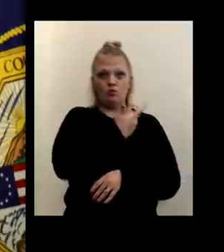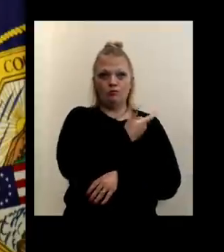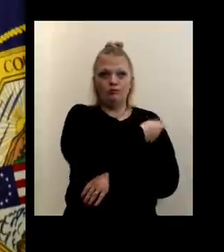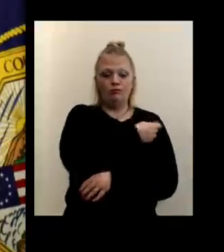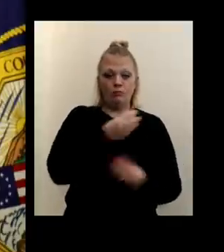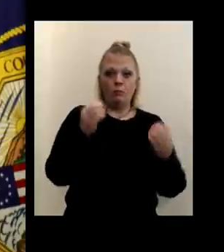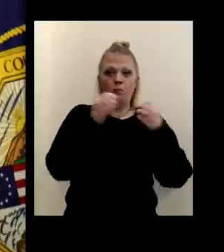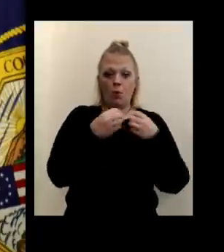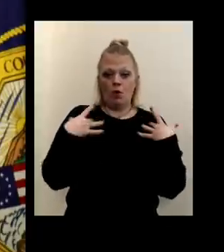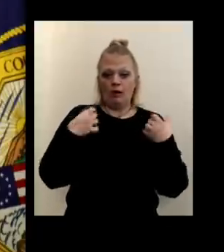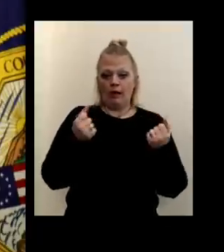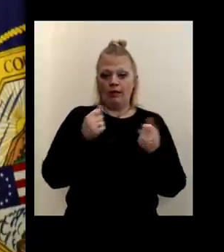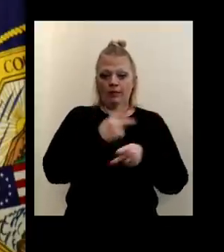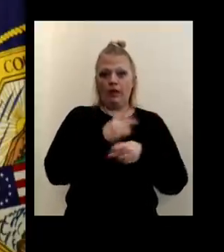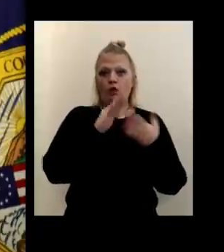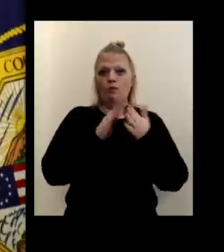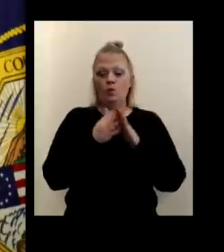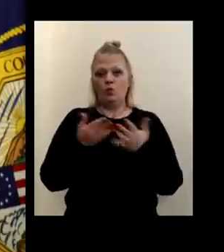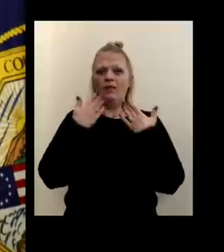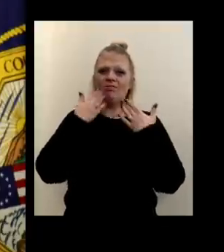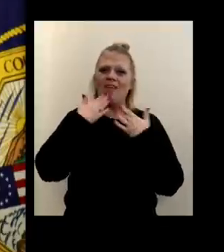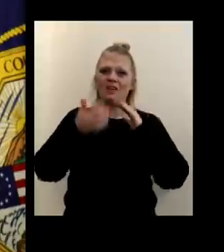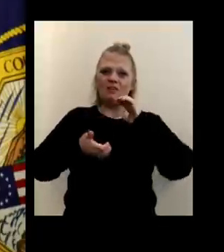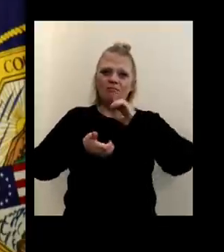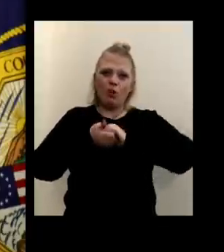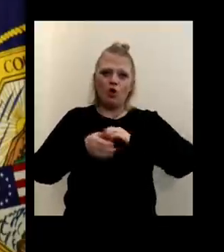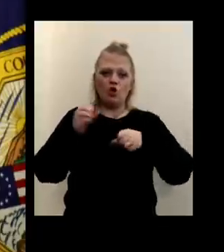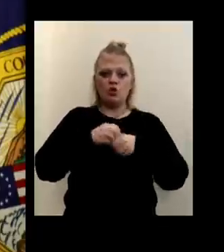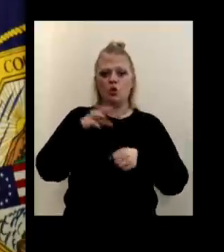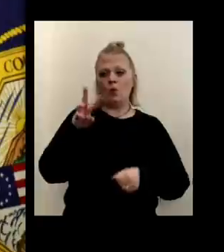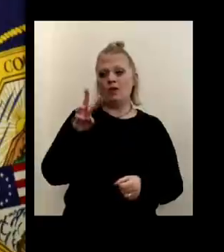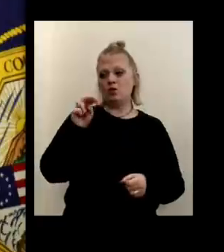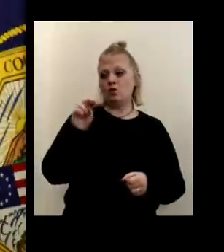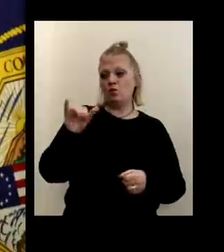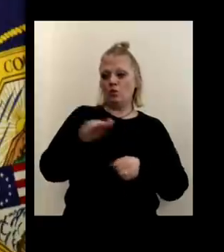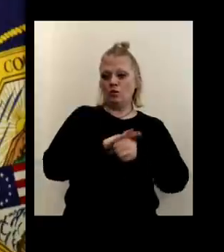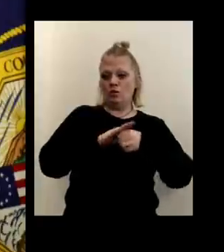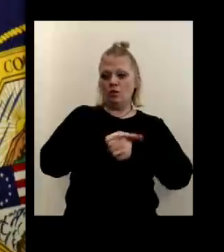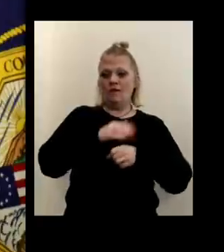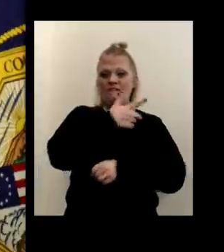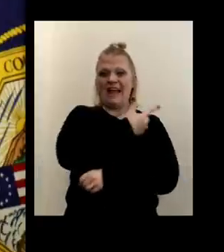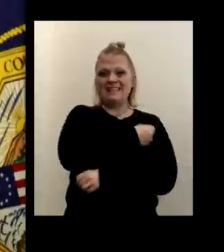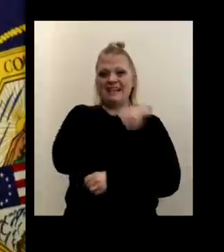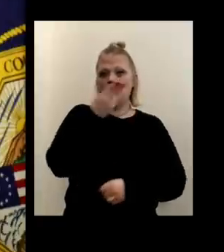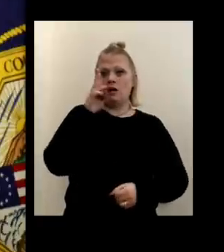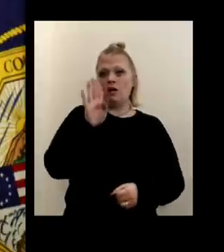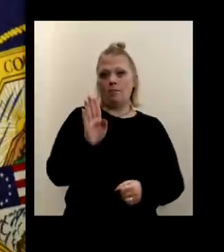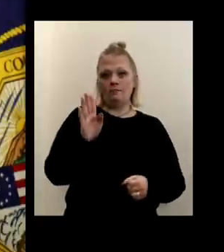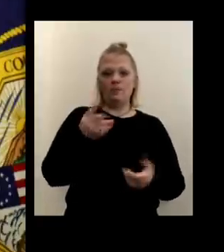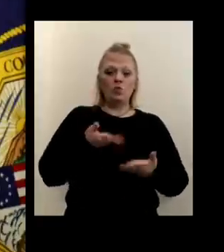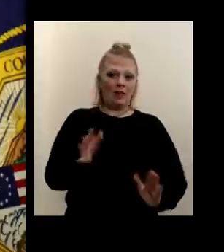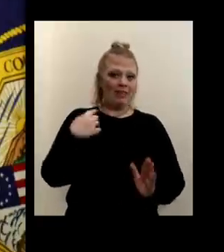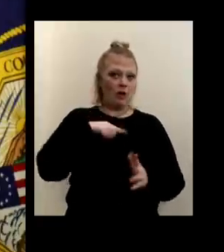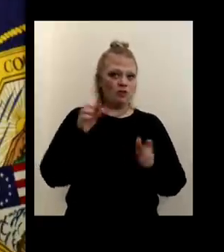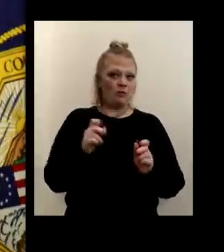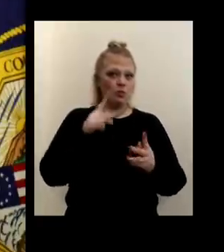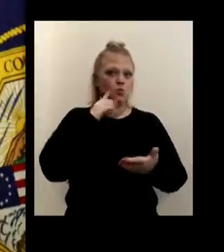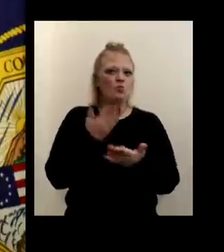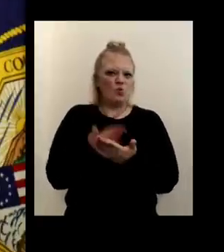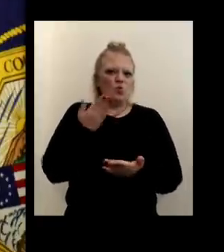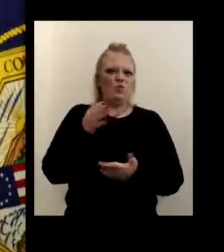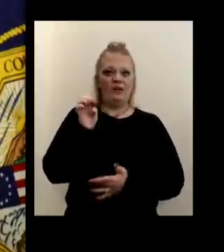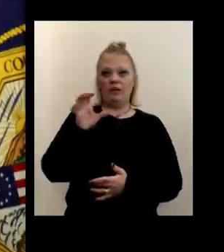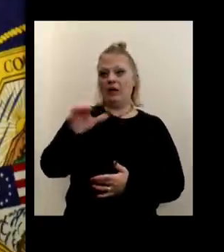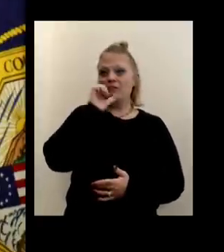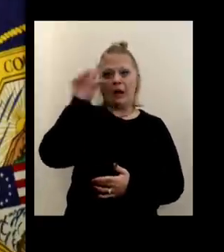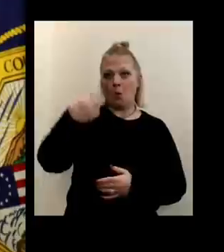our healthcare community. And I want to thank our partners in the Western New York Regional Vaccination Hub for allowing us this opportunity to prove that Erie County